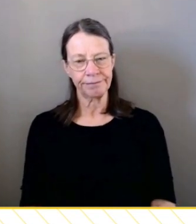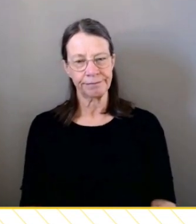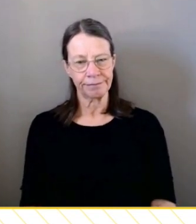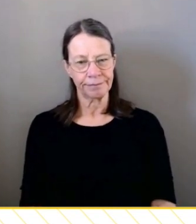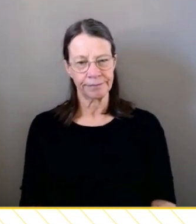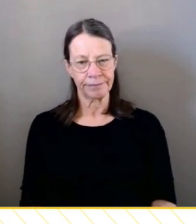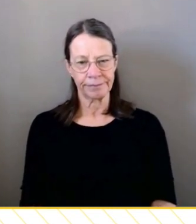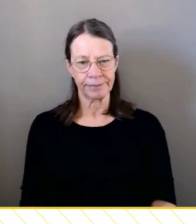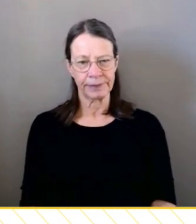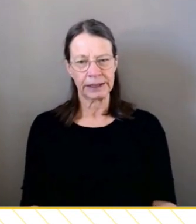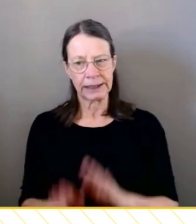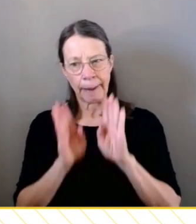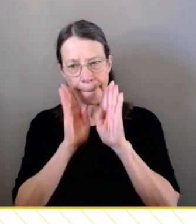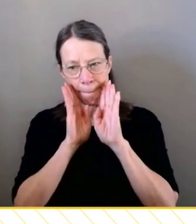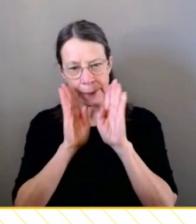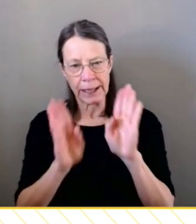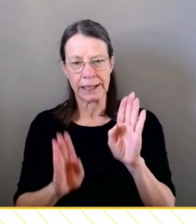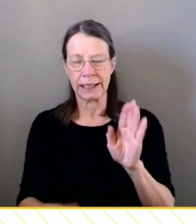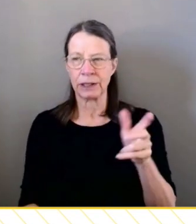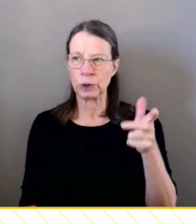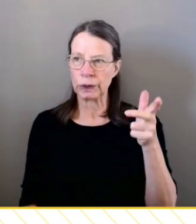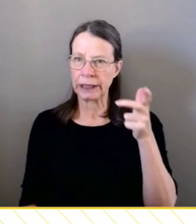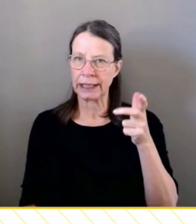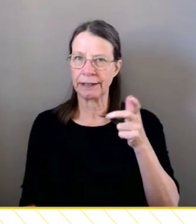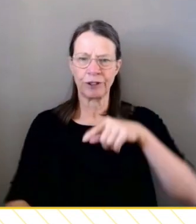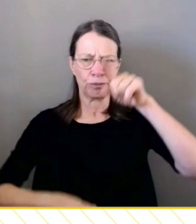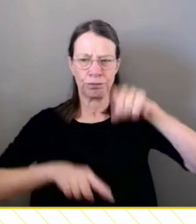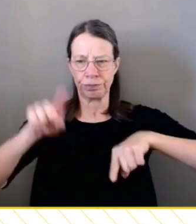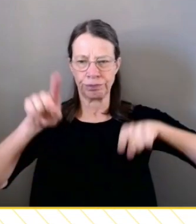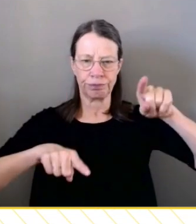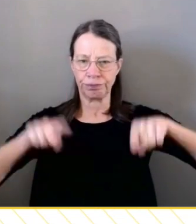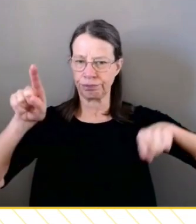hear from such a diverse group of people.